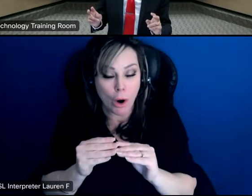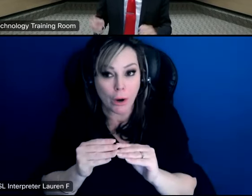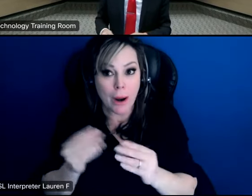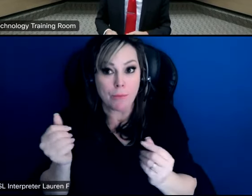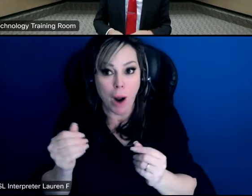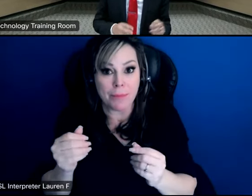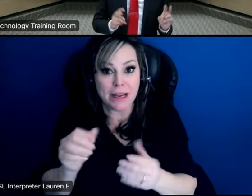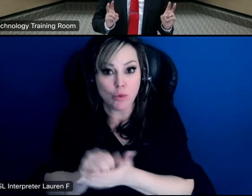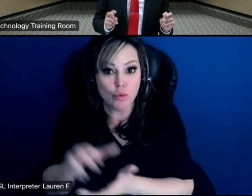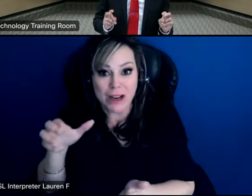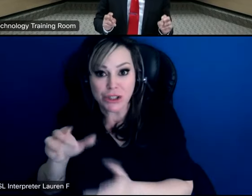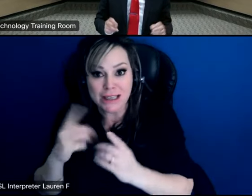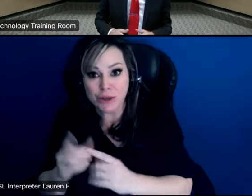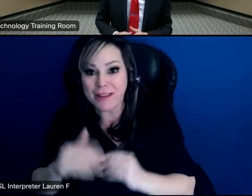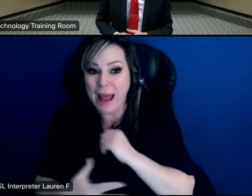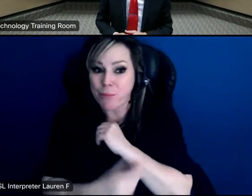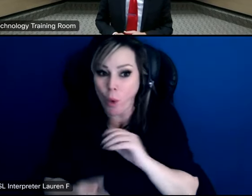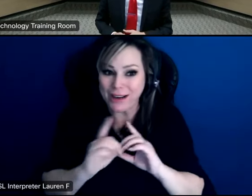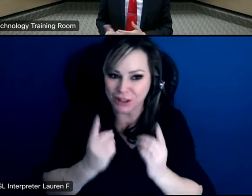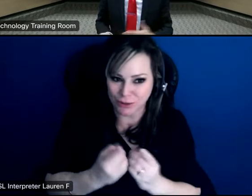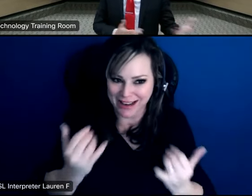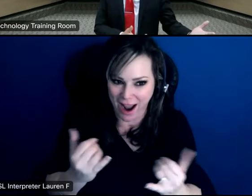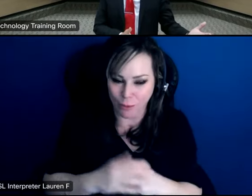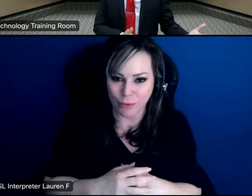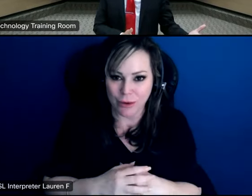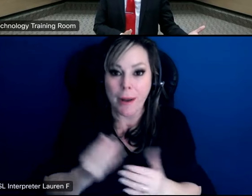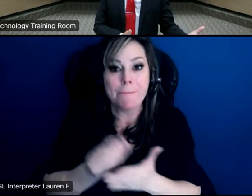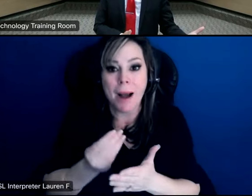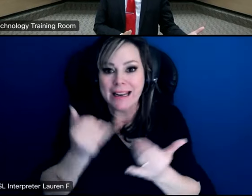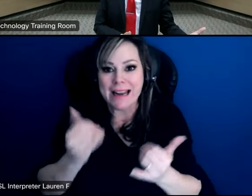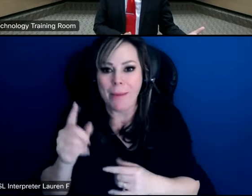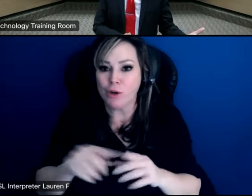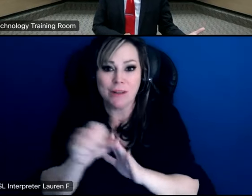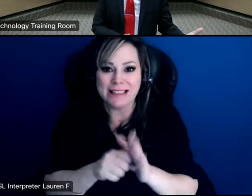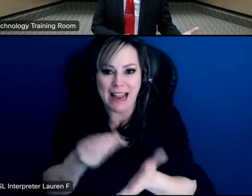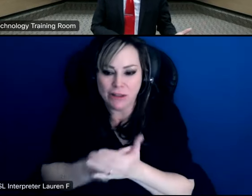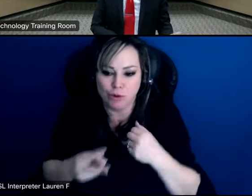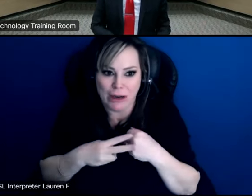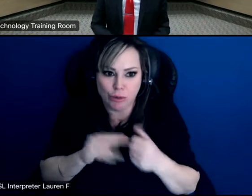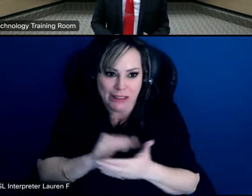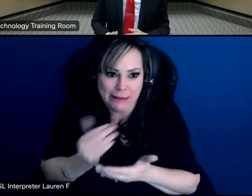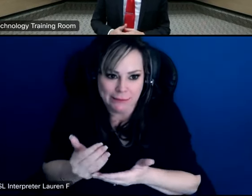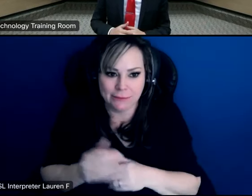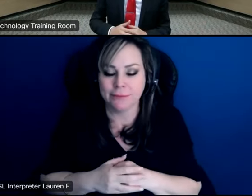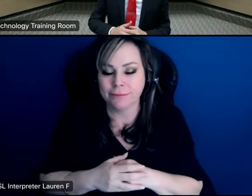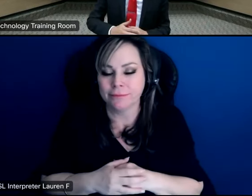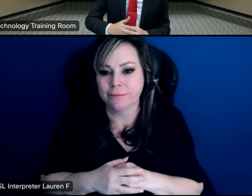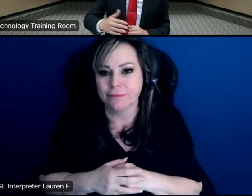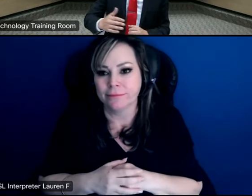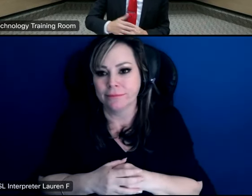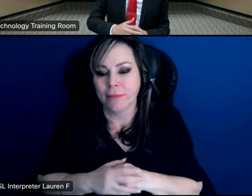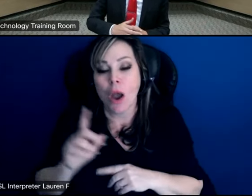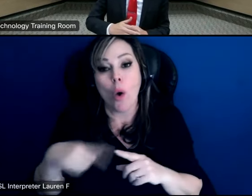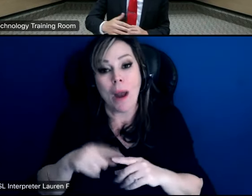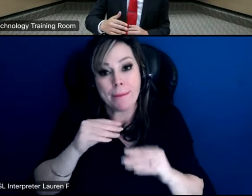property rich districts than there are property poor districts and so a lot of that money is just going back to the state treasury so that's why when you're in